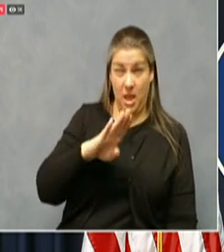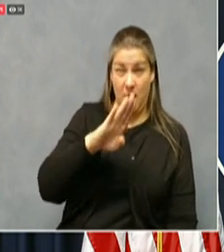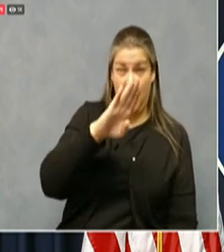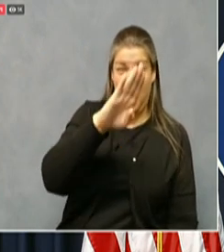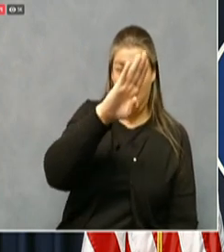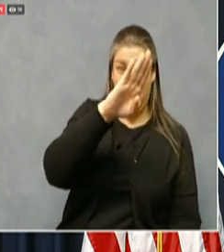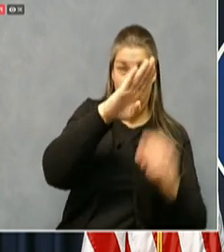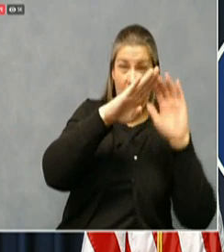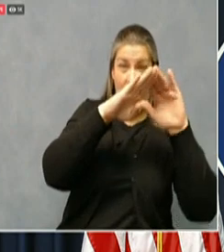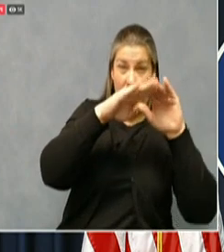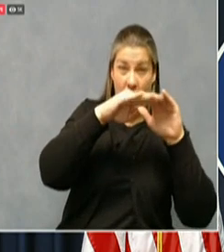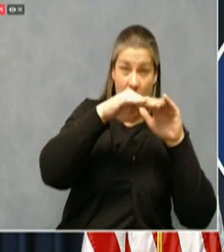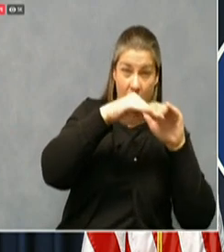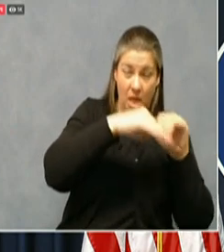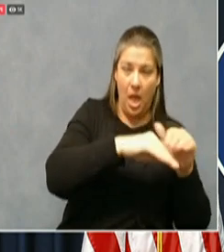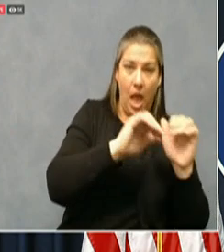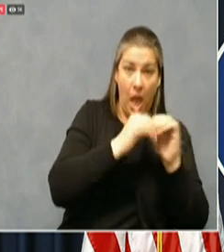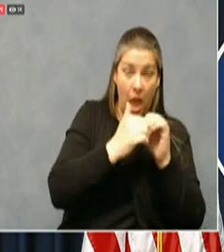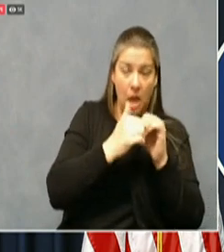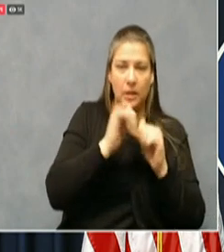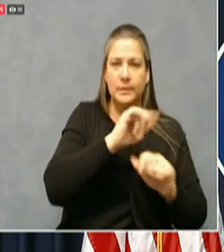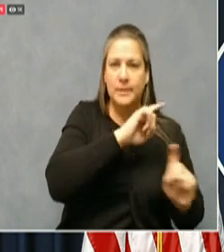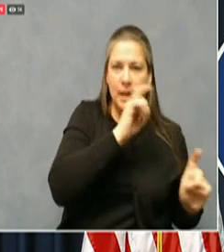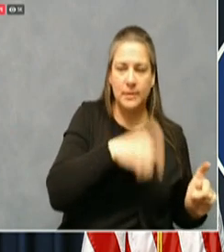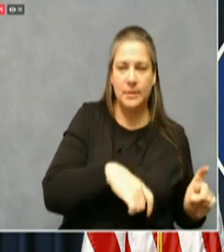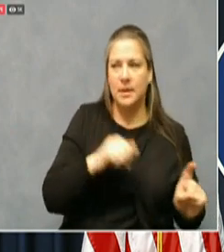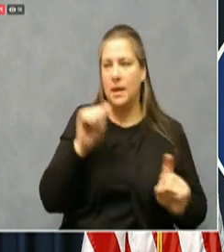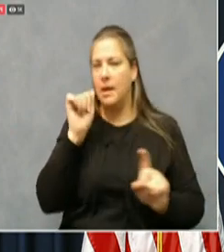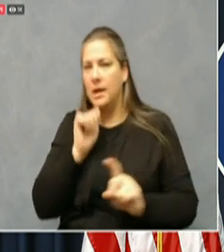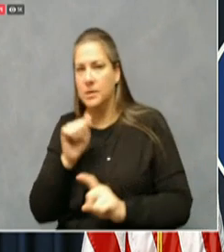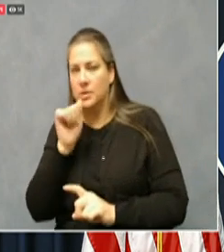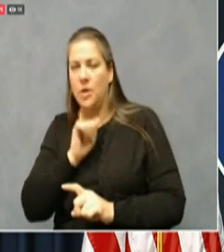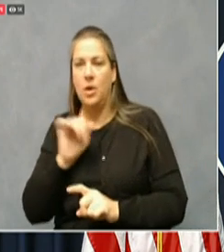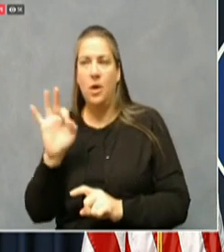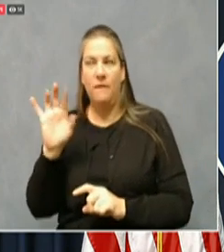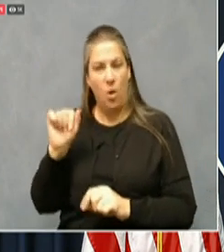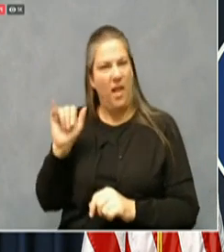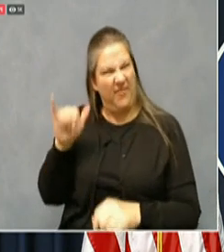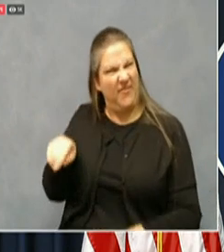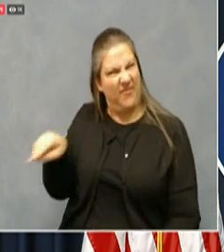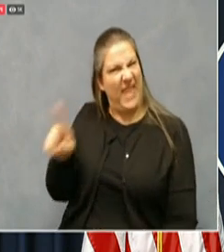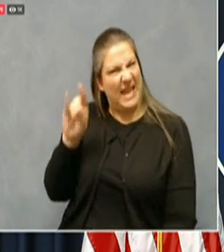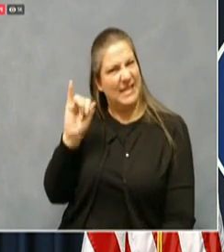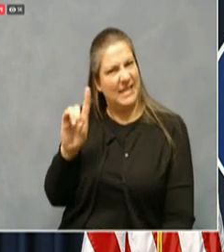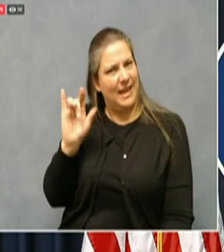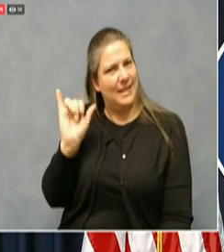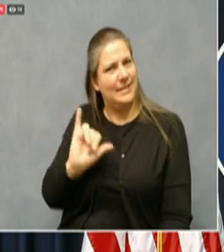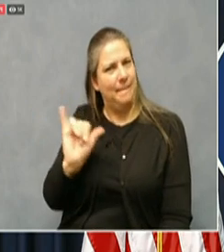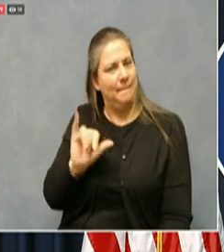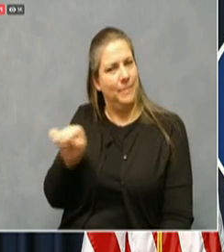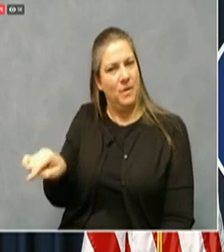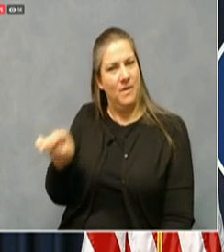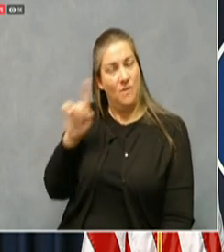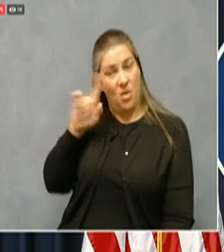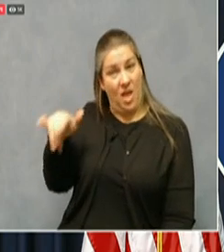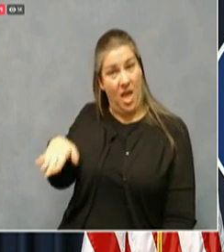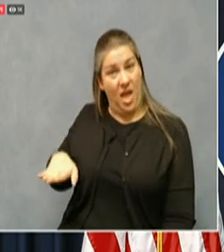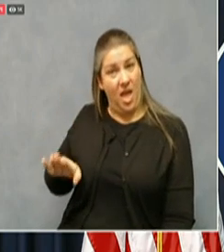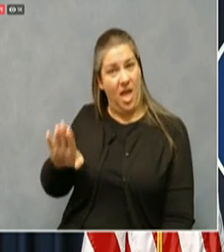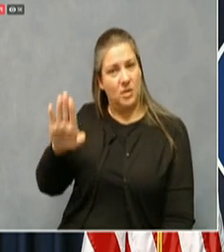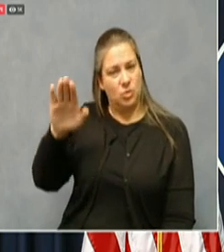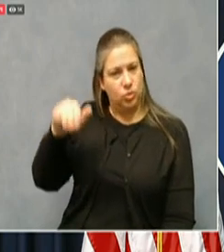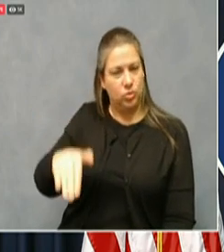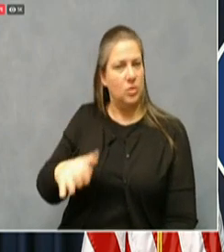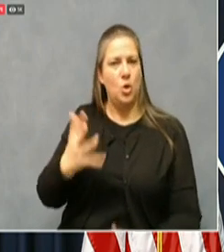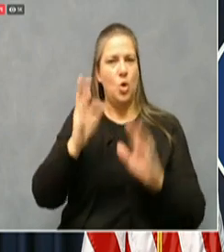and Arizona and Florida took to stem their increases. It is not debatable, even